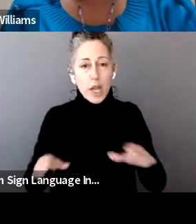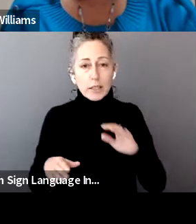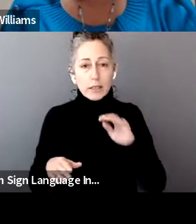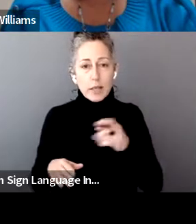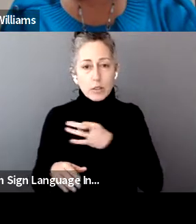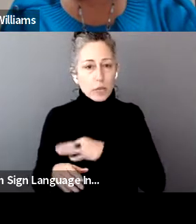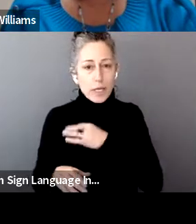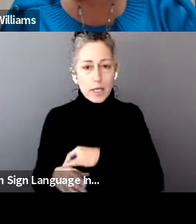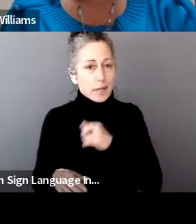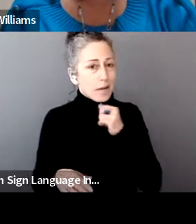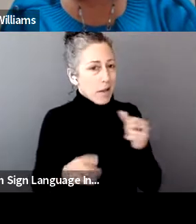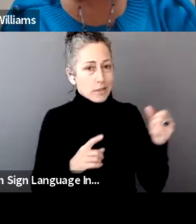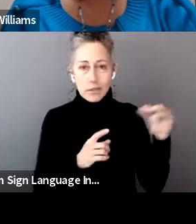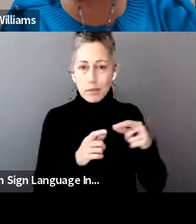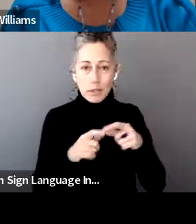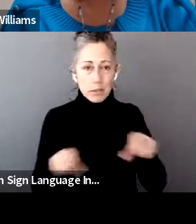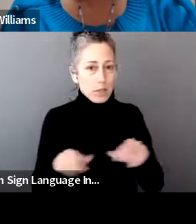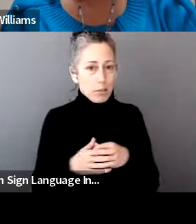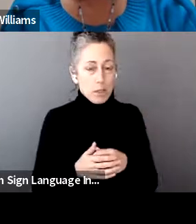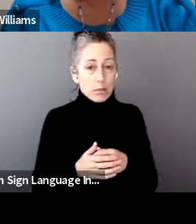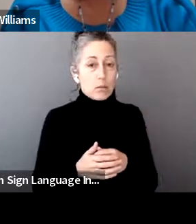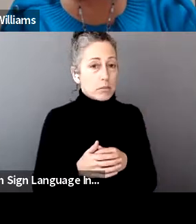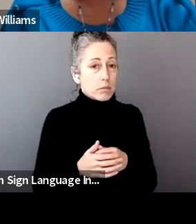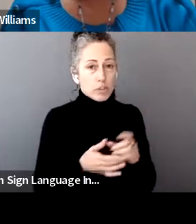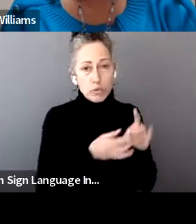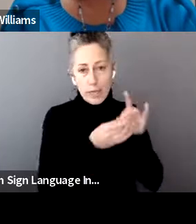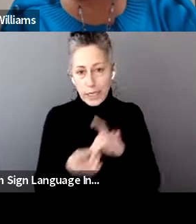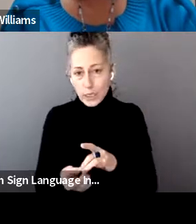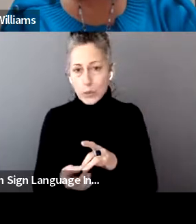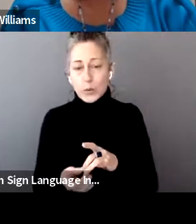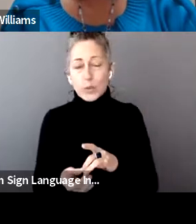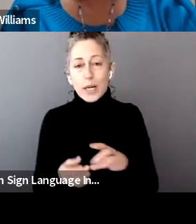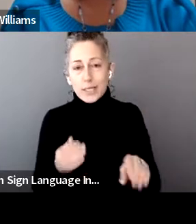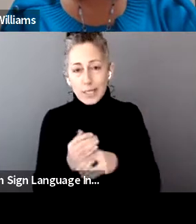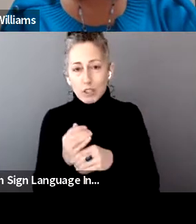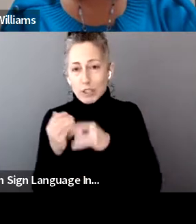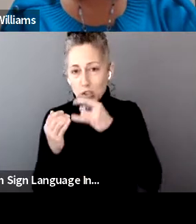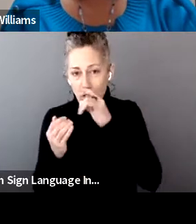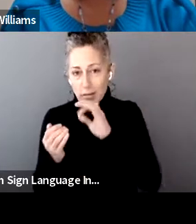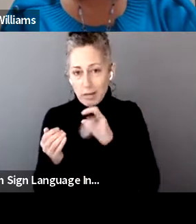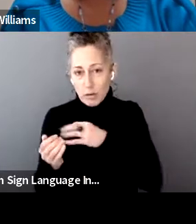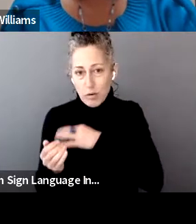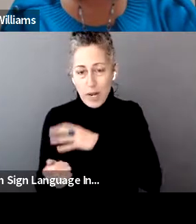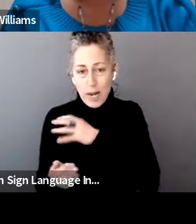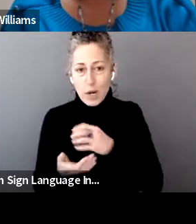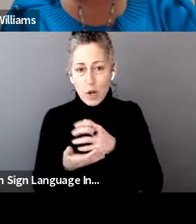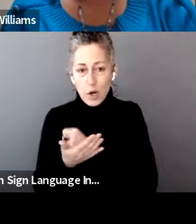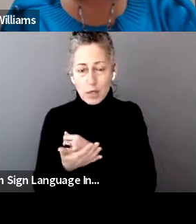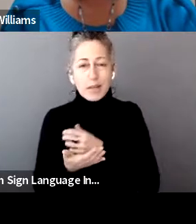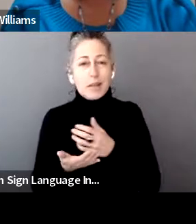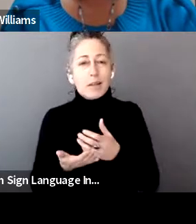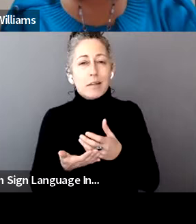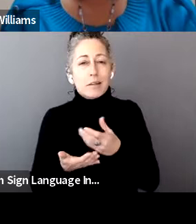not the stimulus payments. It is for the additional child tax credit and the earned income tax credit